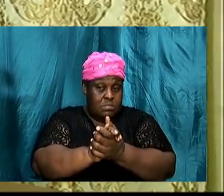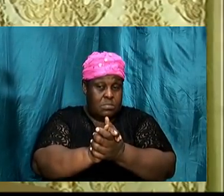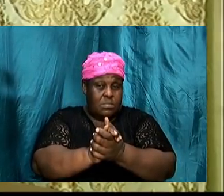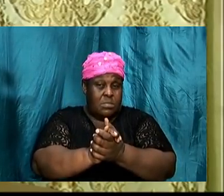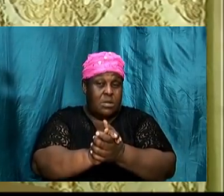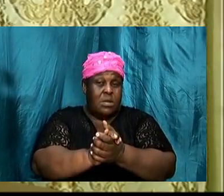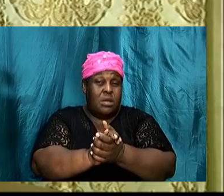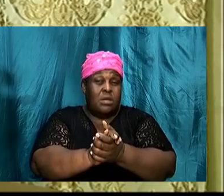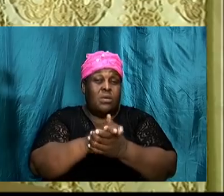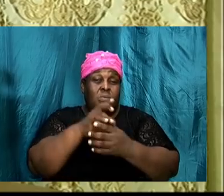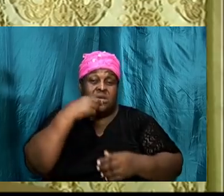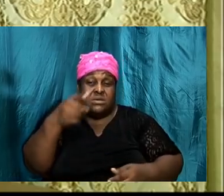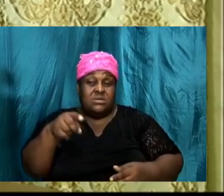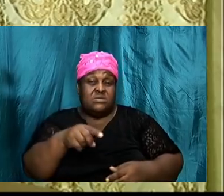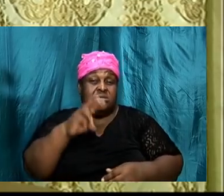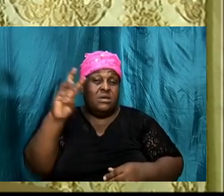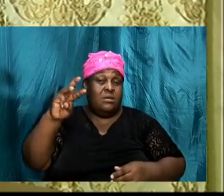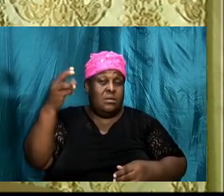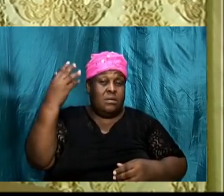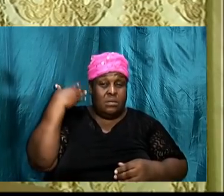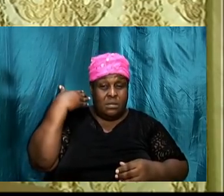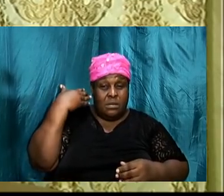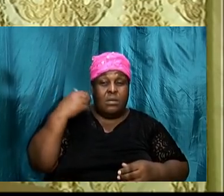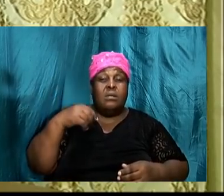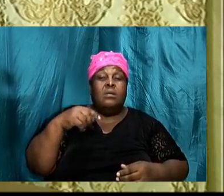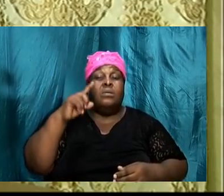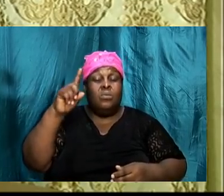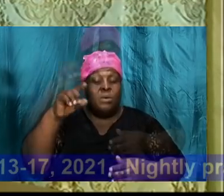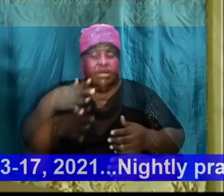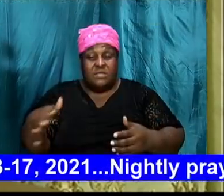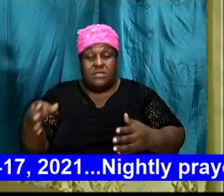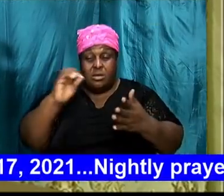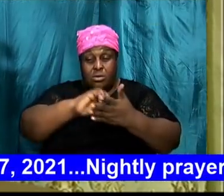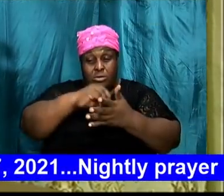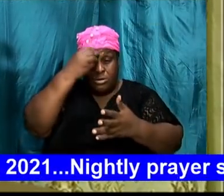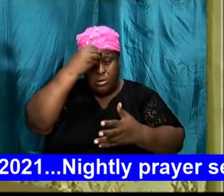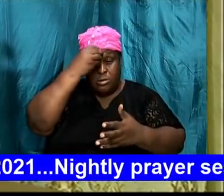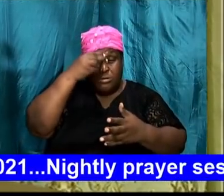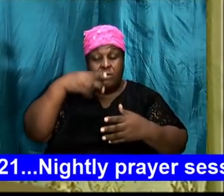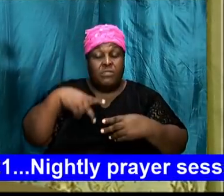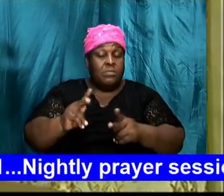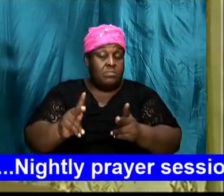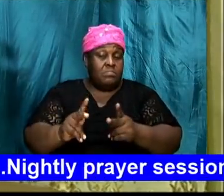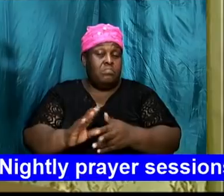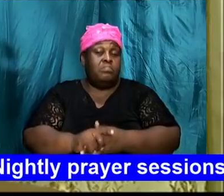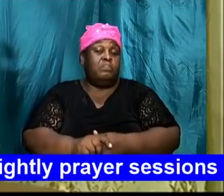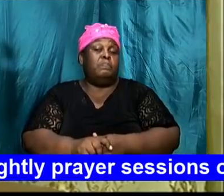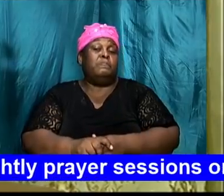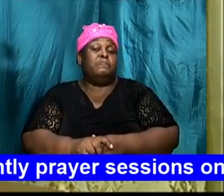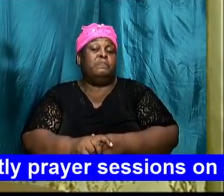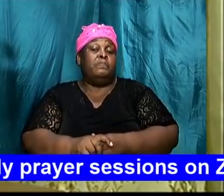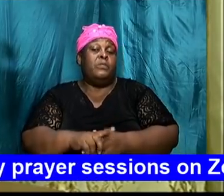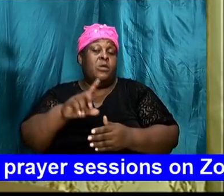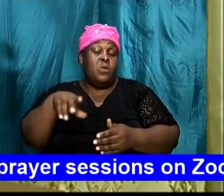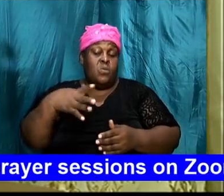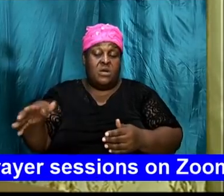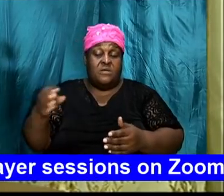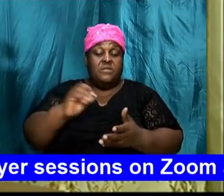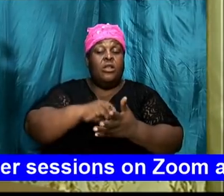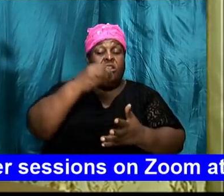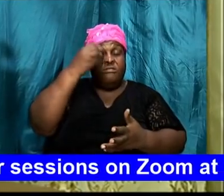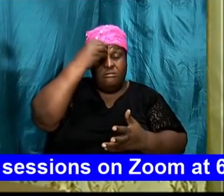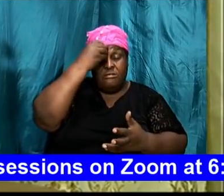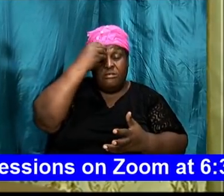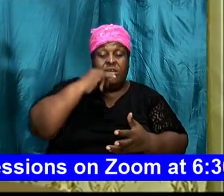We mentioned last week that one of the things that we can learn from the passage, so we're trying to keep it to the passage, one of the things that we can learn